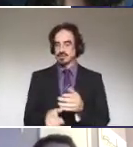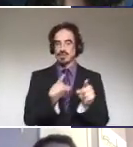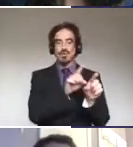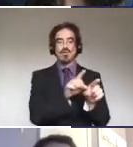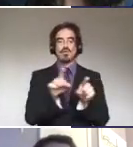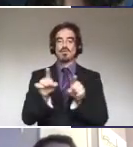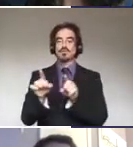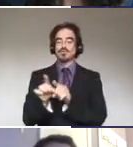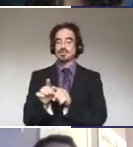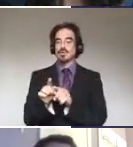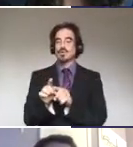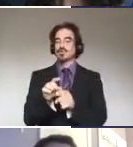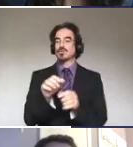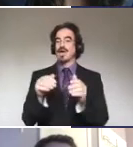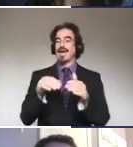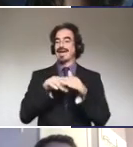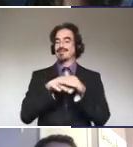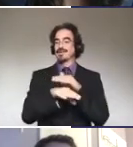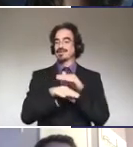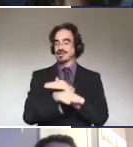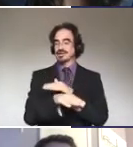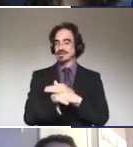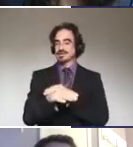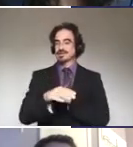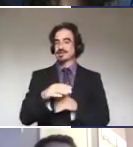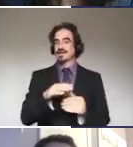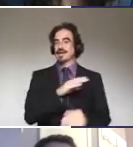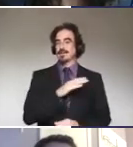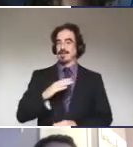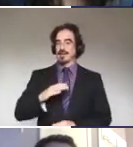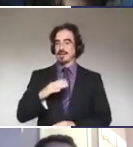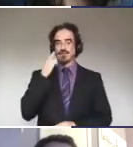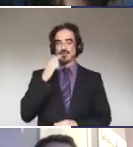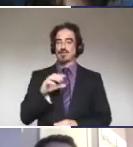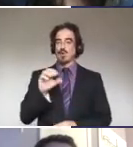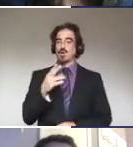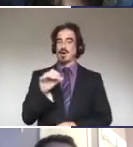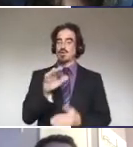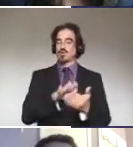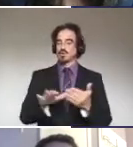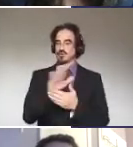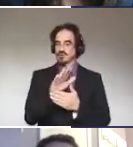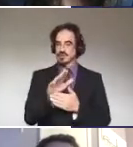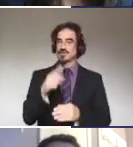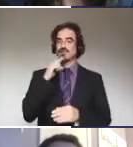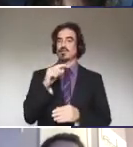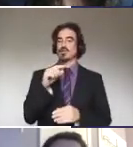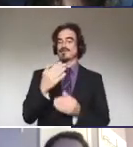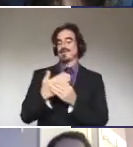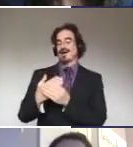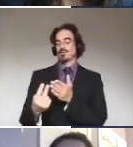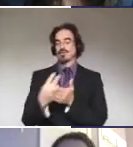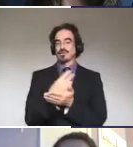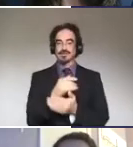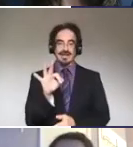on the admissions committee for the Ohio State University College of Veterinary Medicine for file reviewing. So if there's anybody from